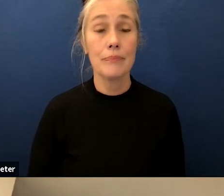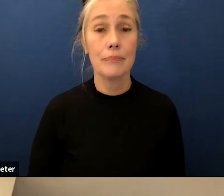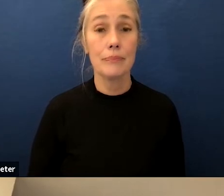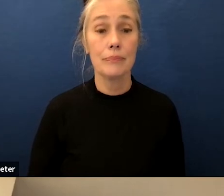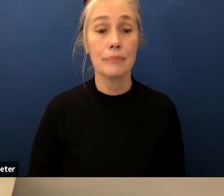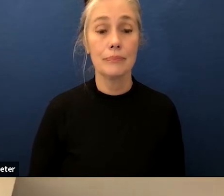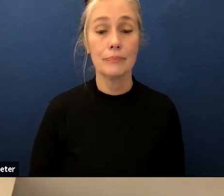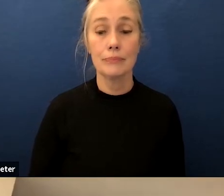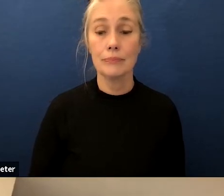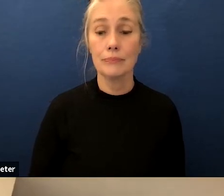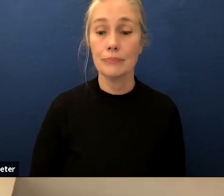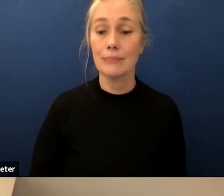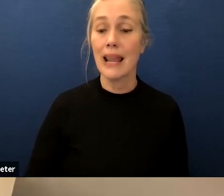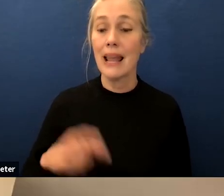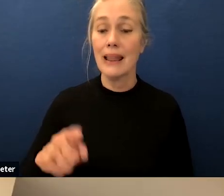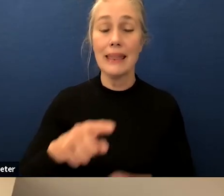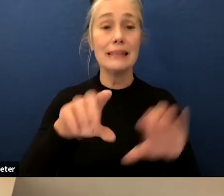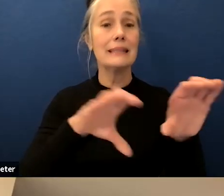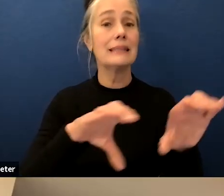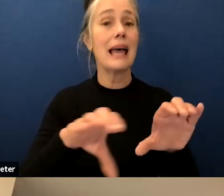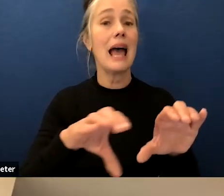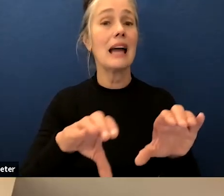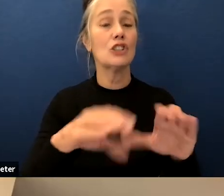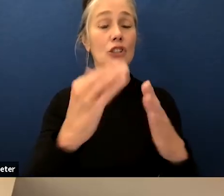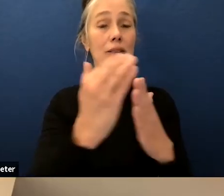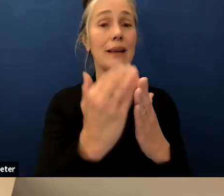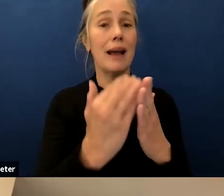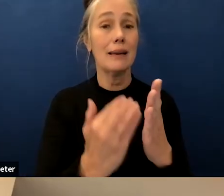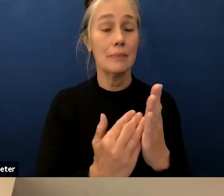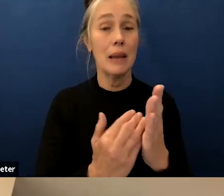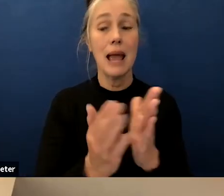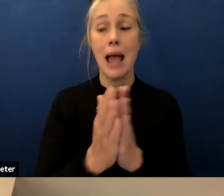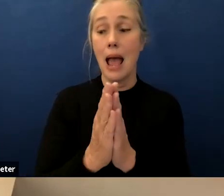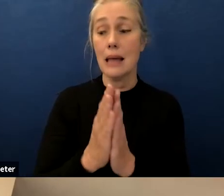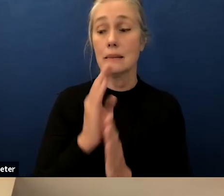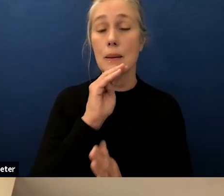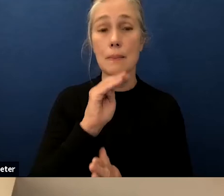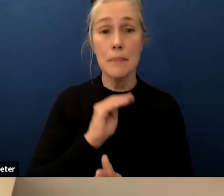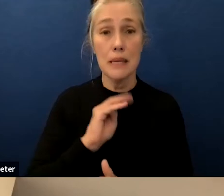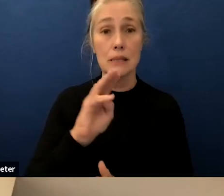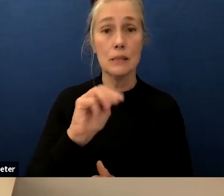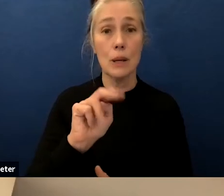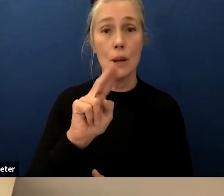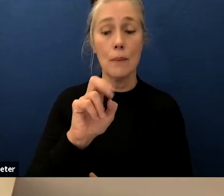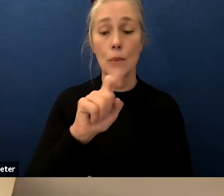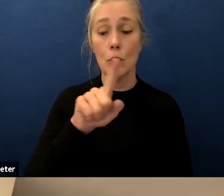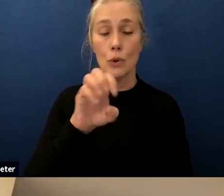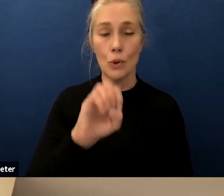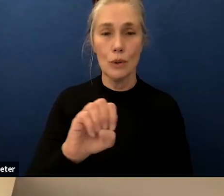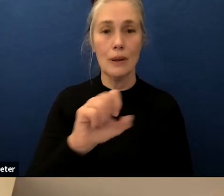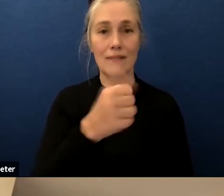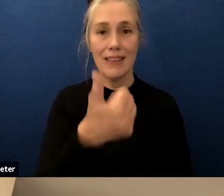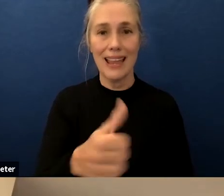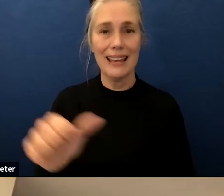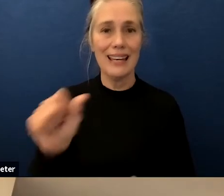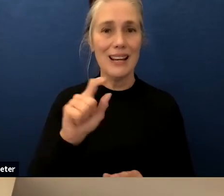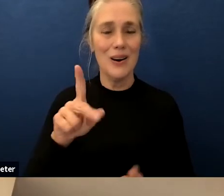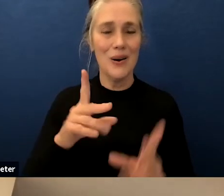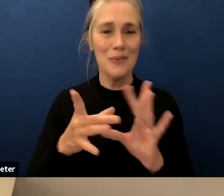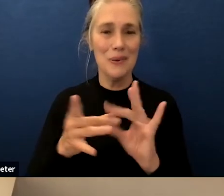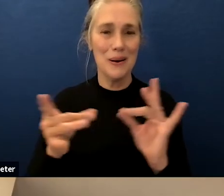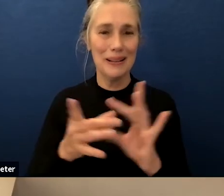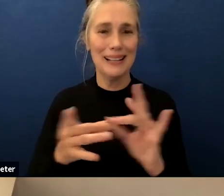questions is an action item so i'd like to ask miss munoz if we have any public comments on this i'm sorry